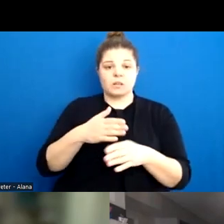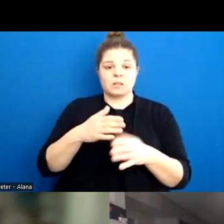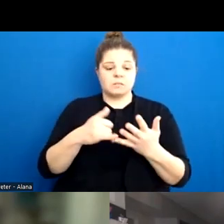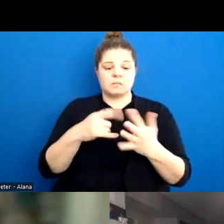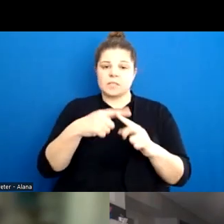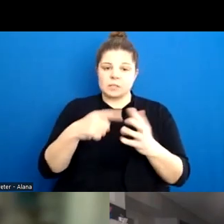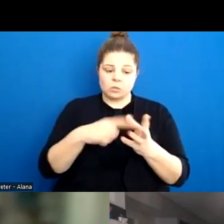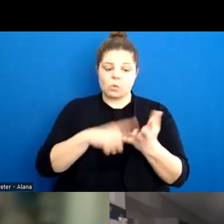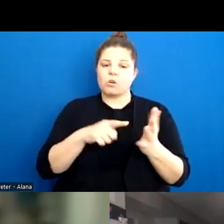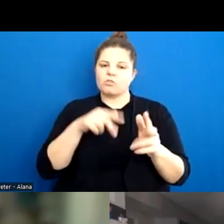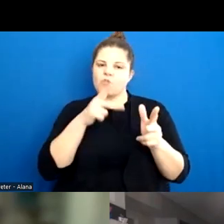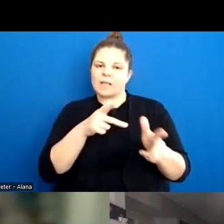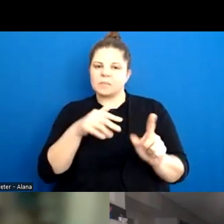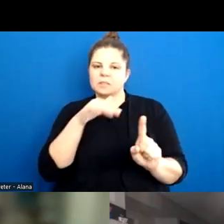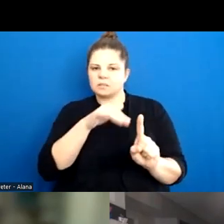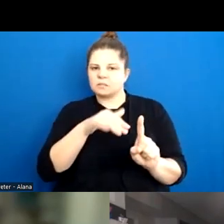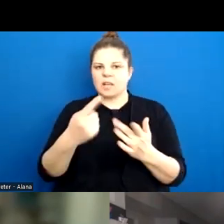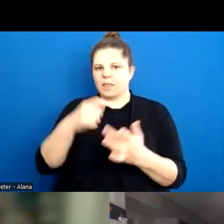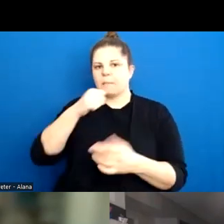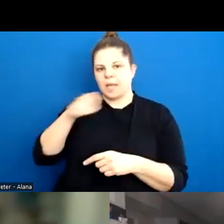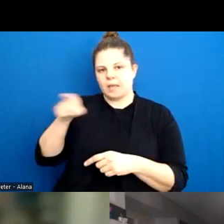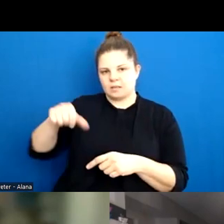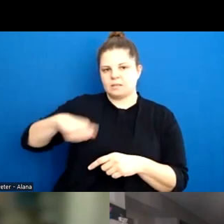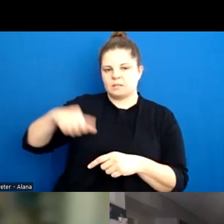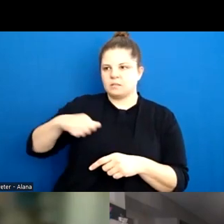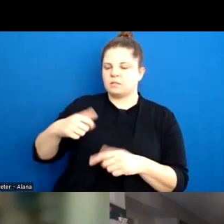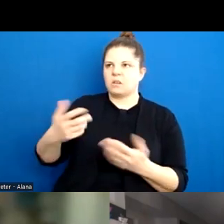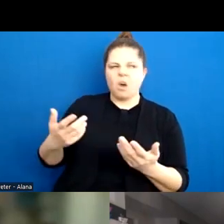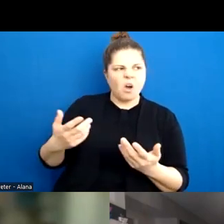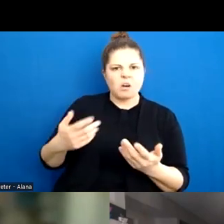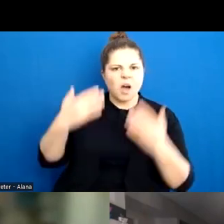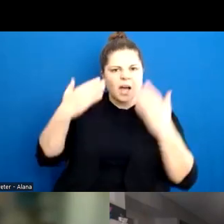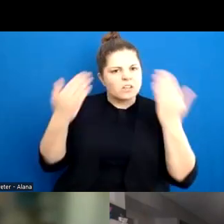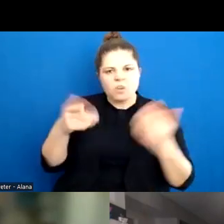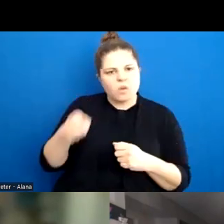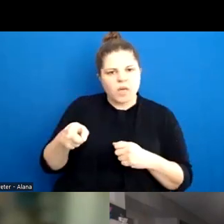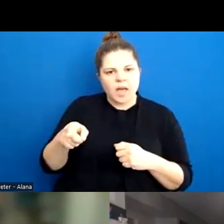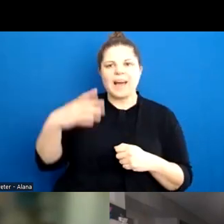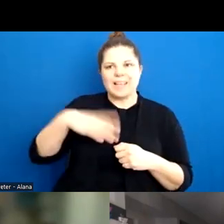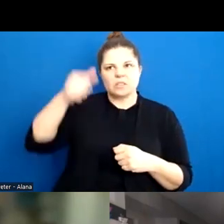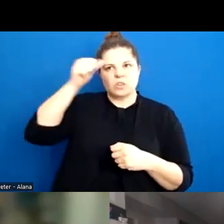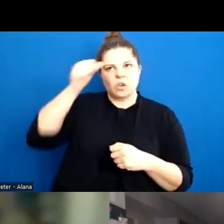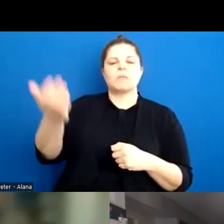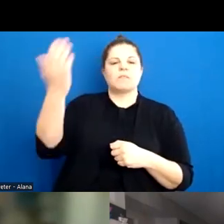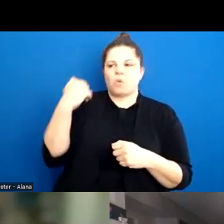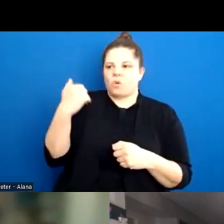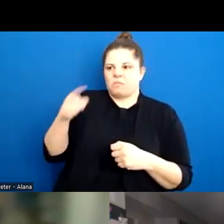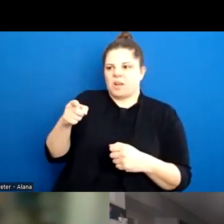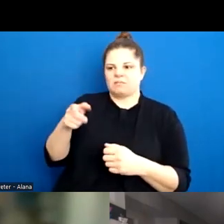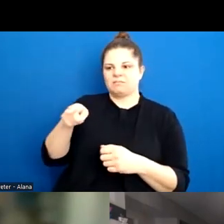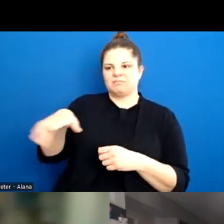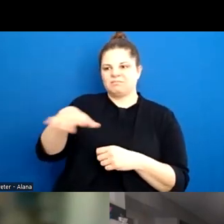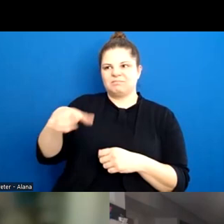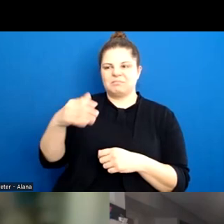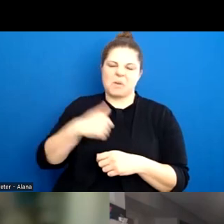employee. And, you know, just, I really needed to learn this. And there was just no way I was going to get that in the environment in which I was